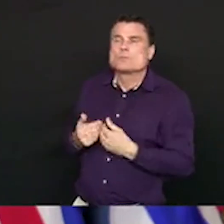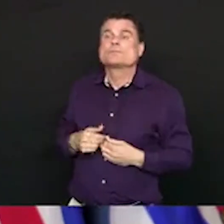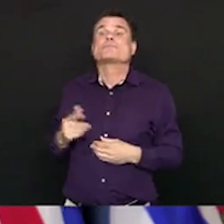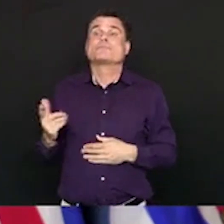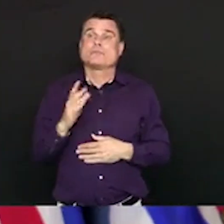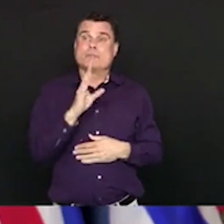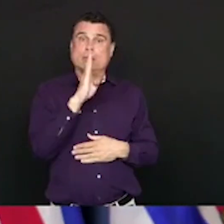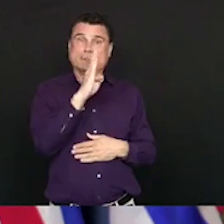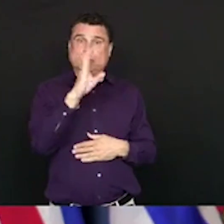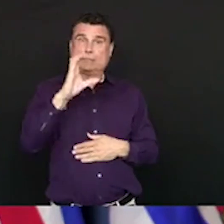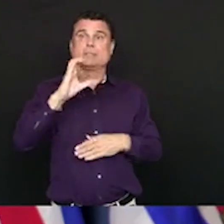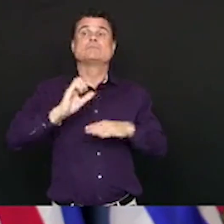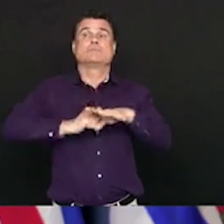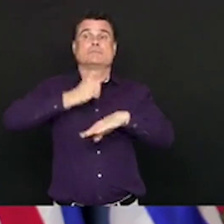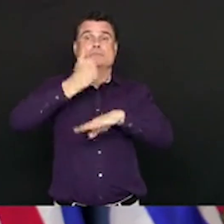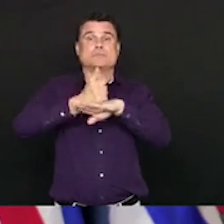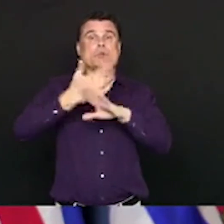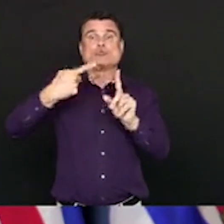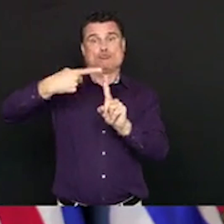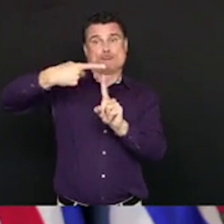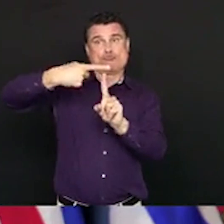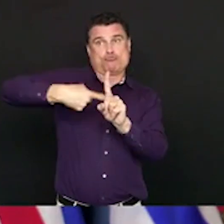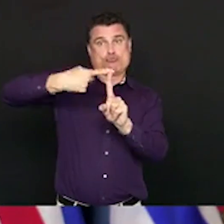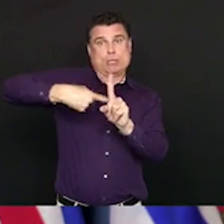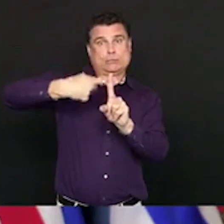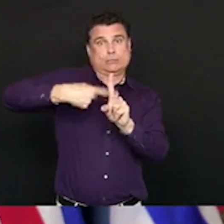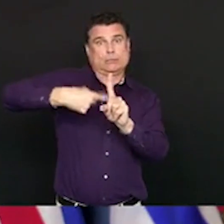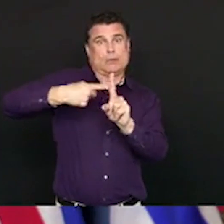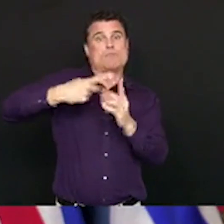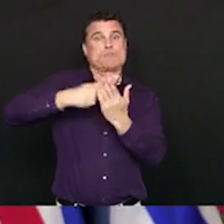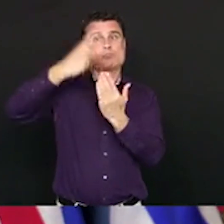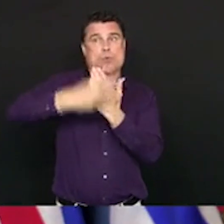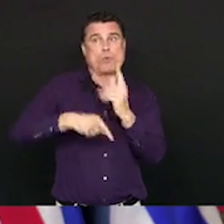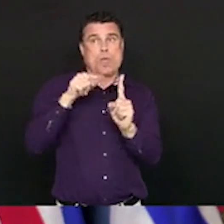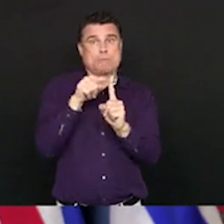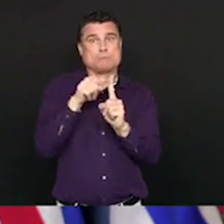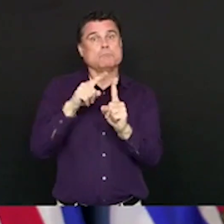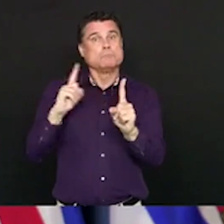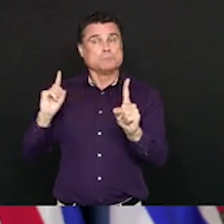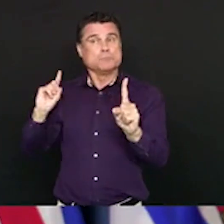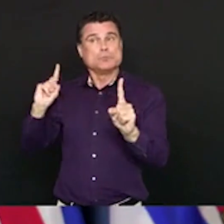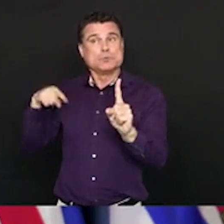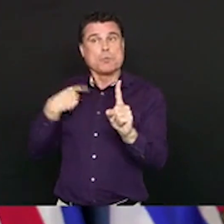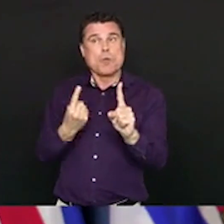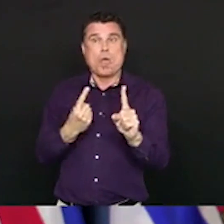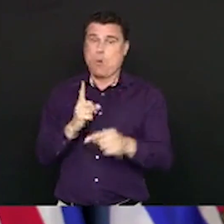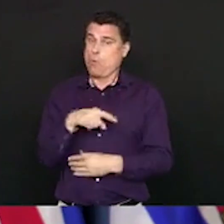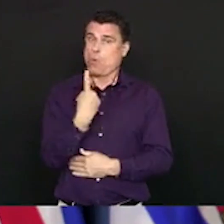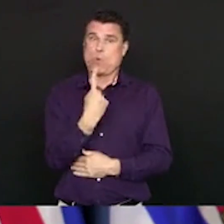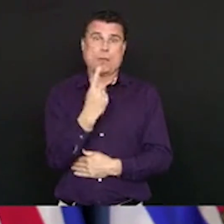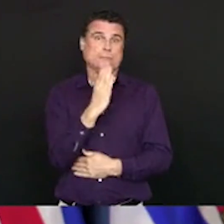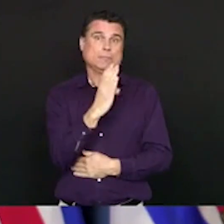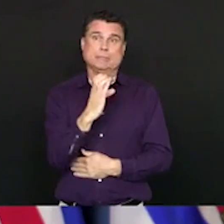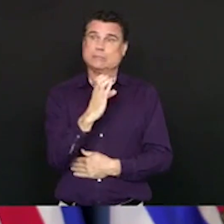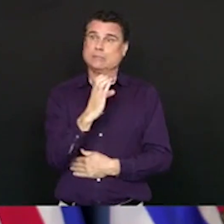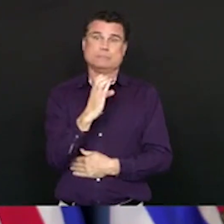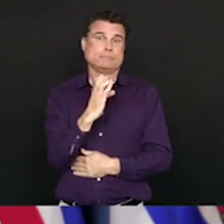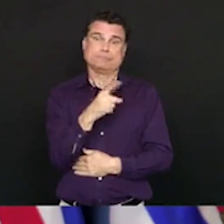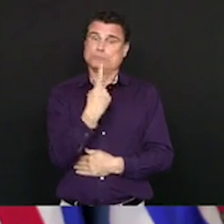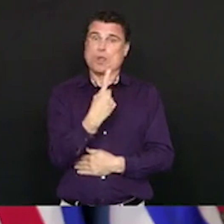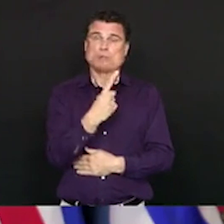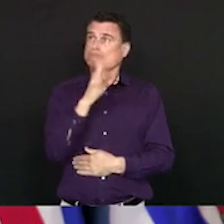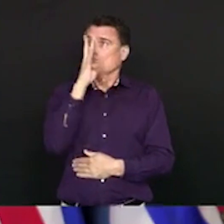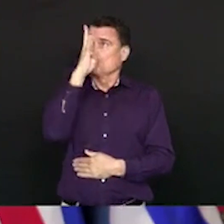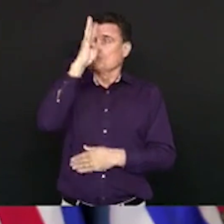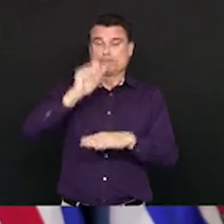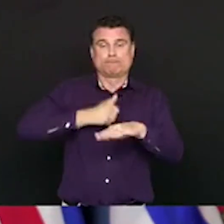appropriate. I encourage other jurisdictions and I've done so in our regular conference calls with premiers. It's critically important that